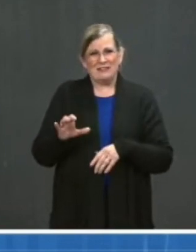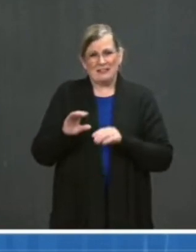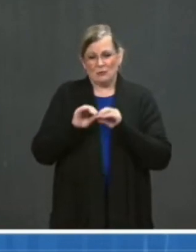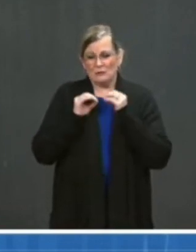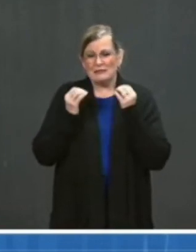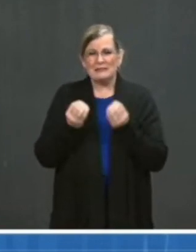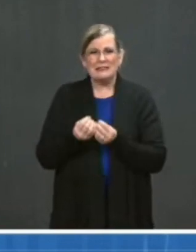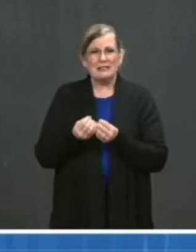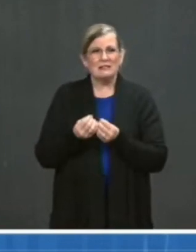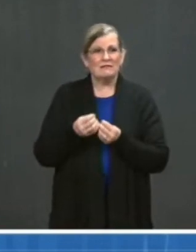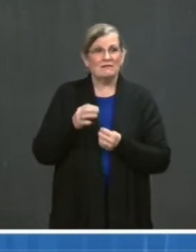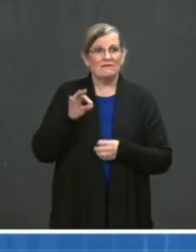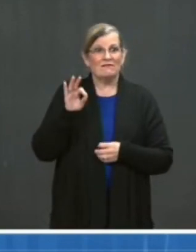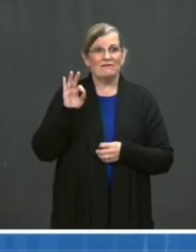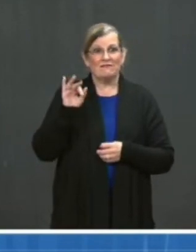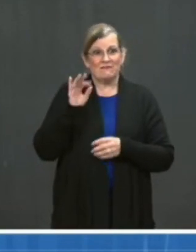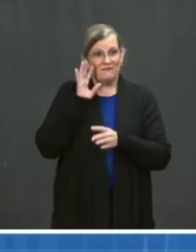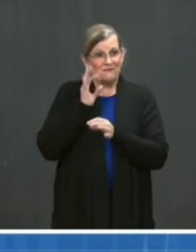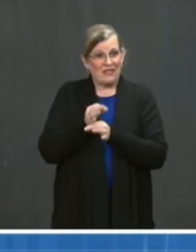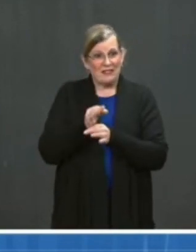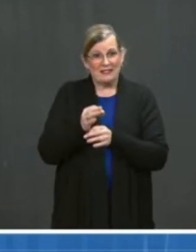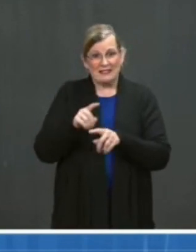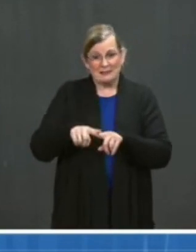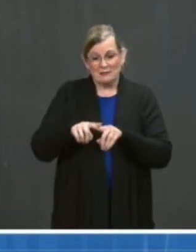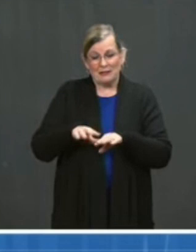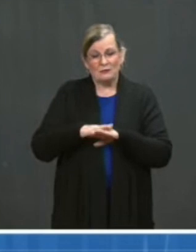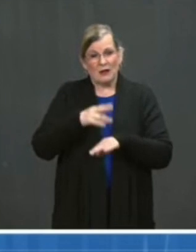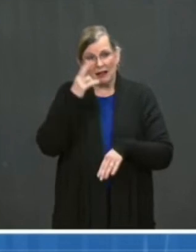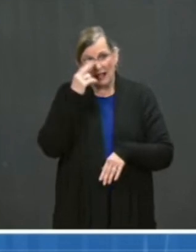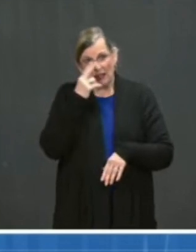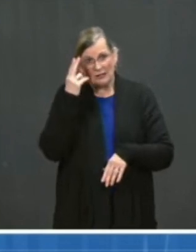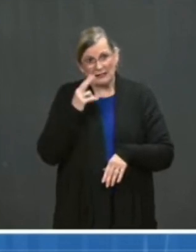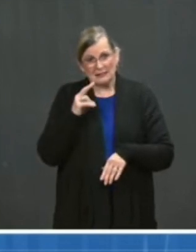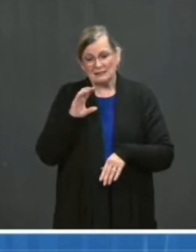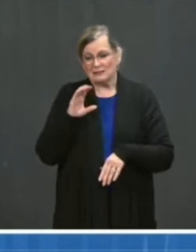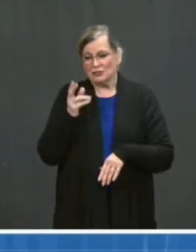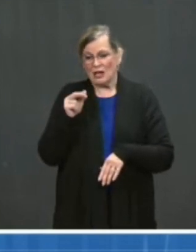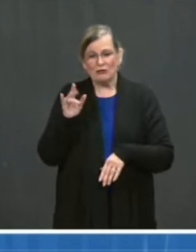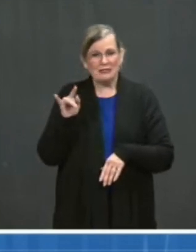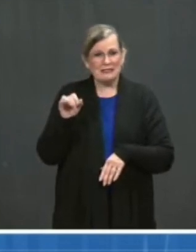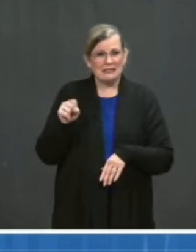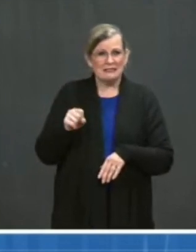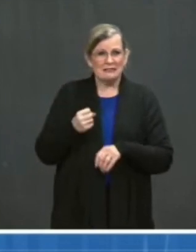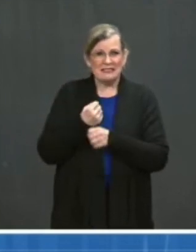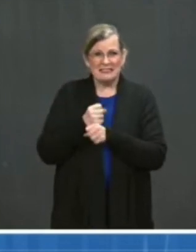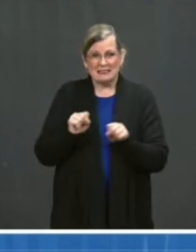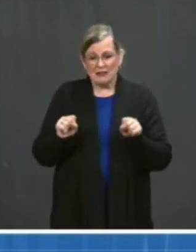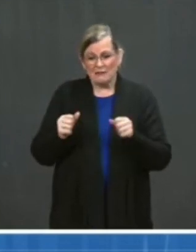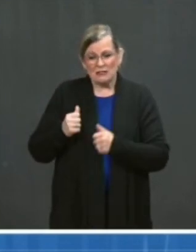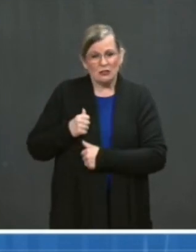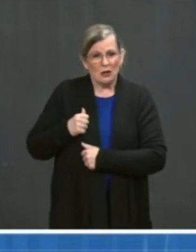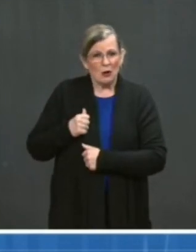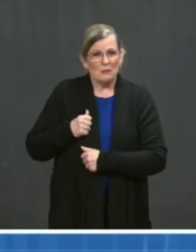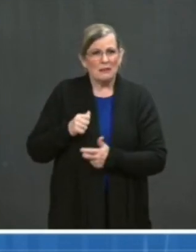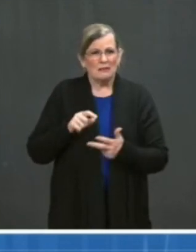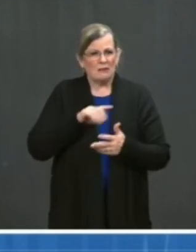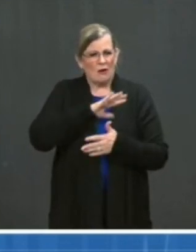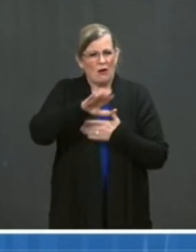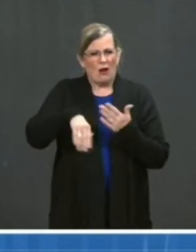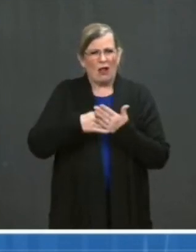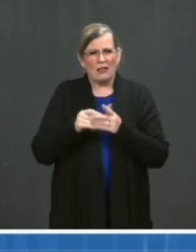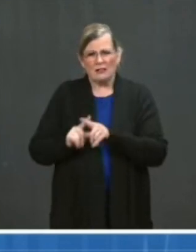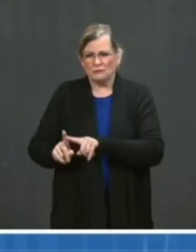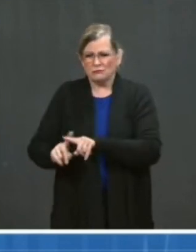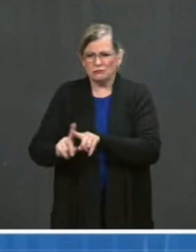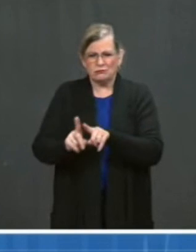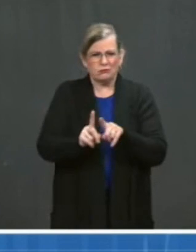organizations like Catholic Charities and the Salvation Army. As you're getting a sense, this is a broad coalition of organizations that are trusted in